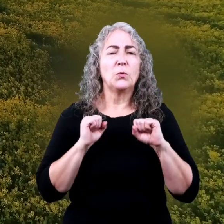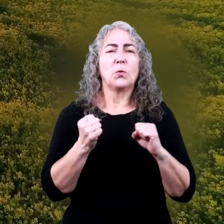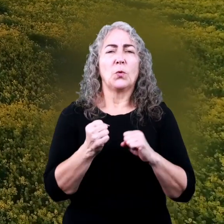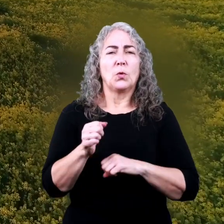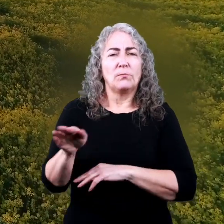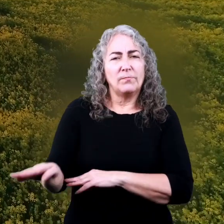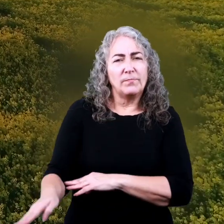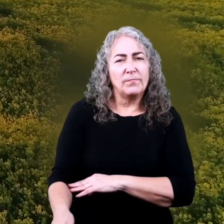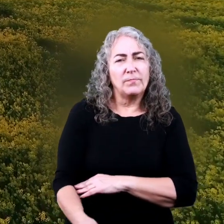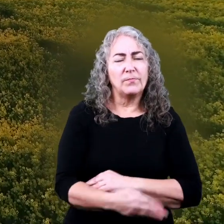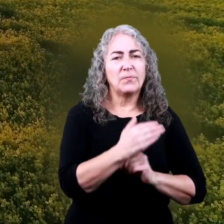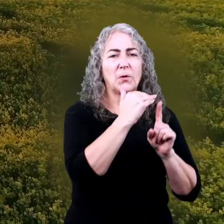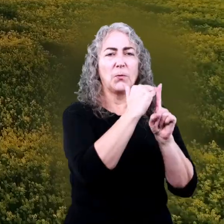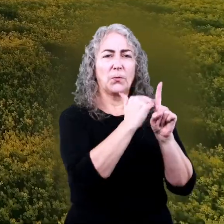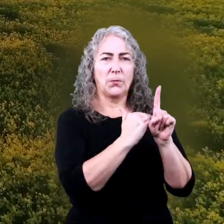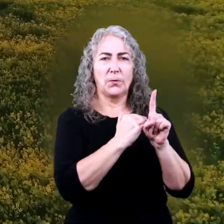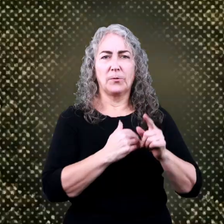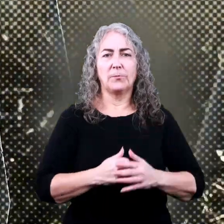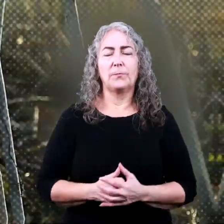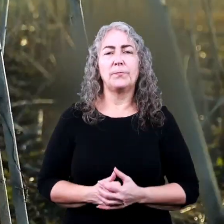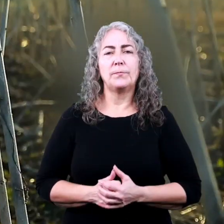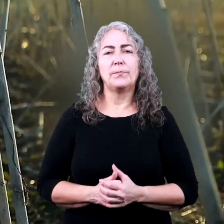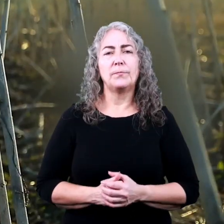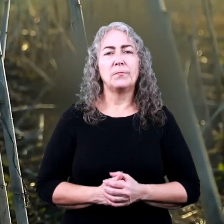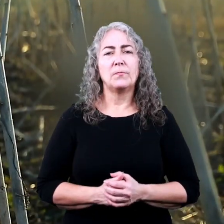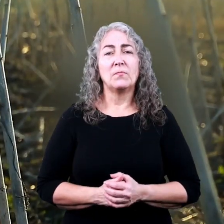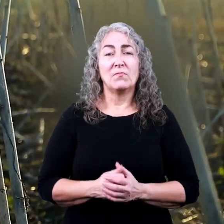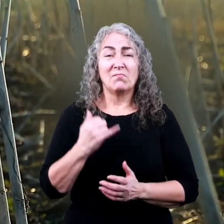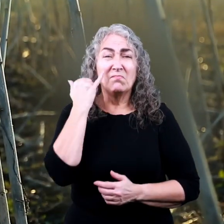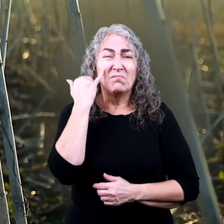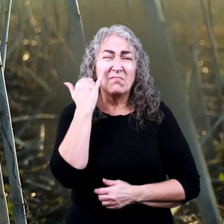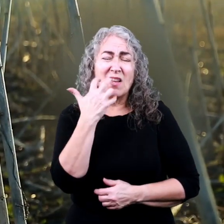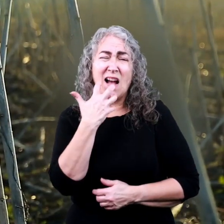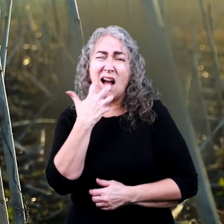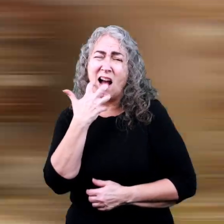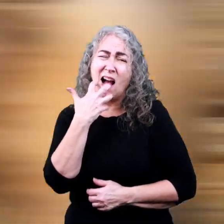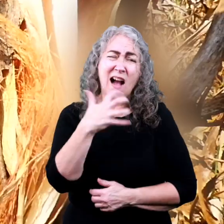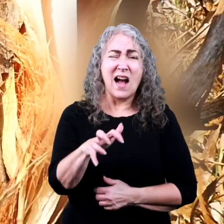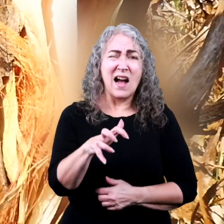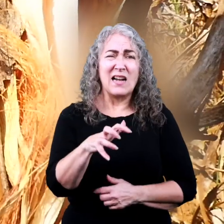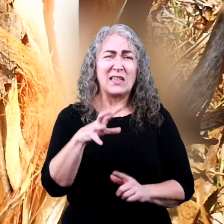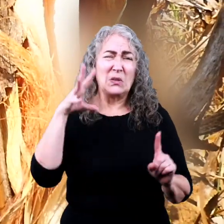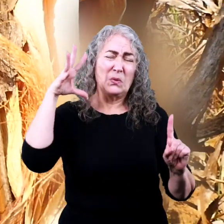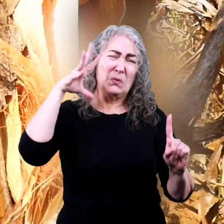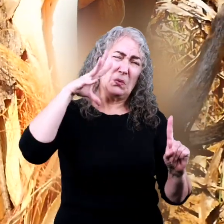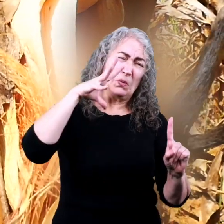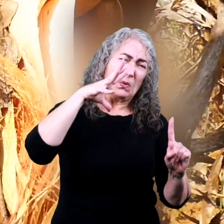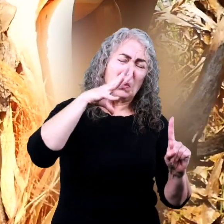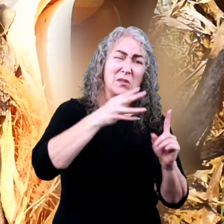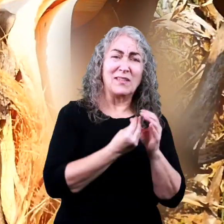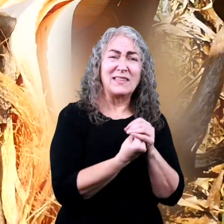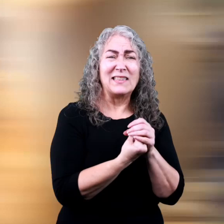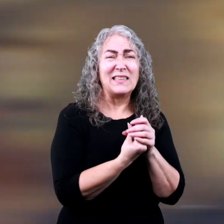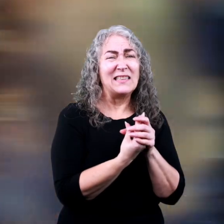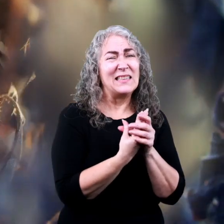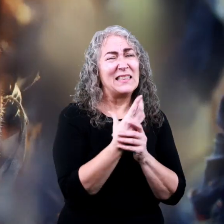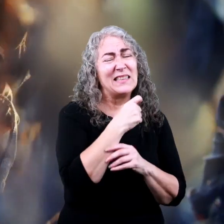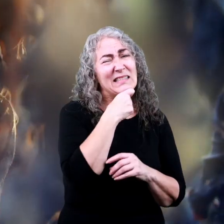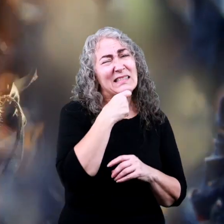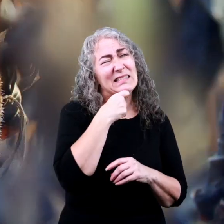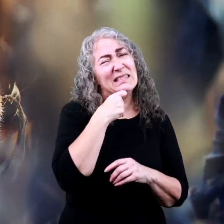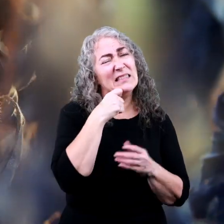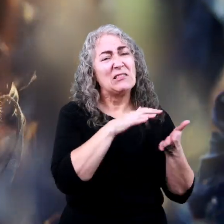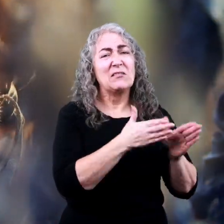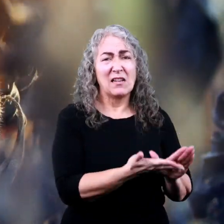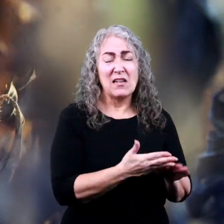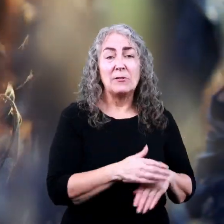cooler nighttime temperatures. If it is too hot, plants will dry up and die. If it